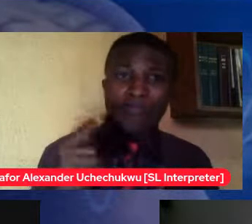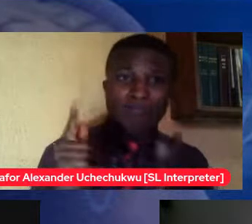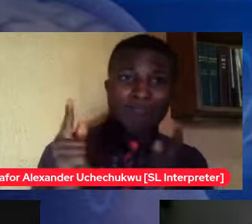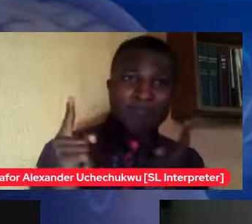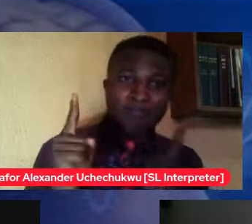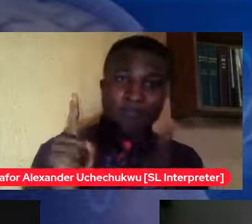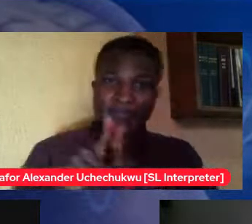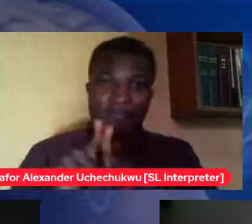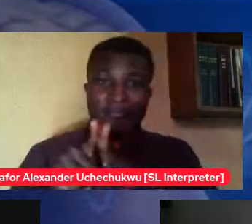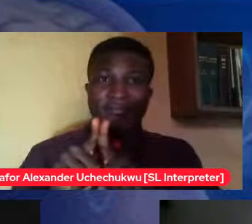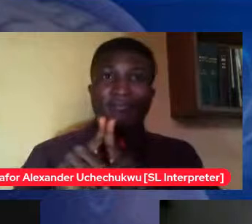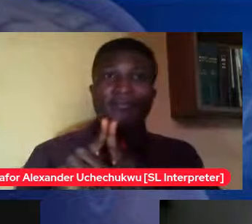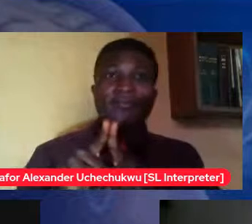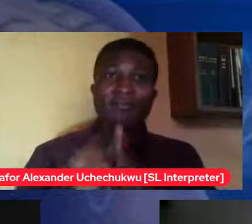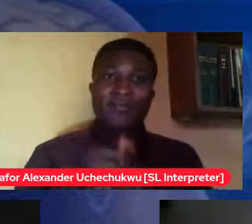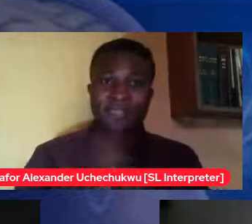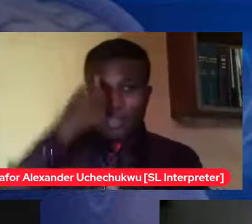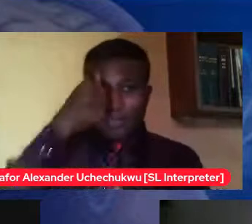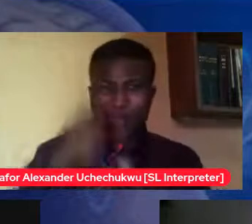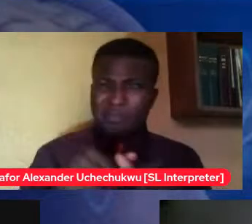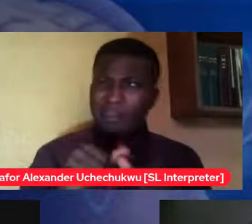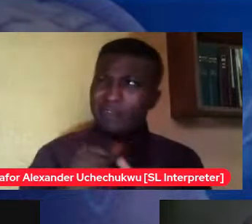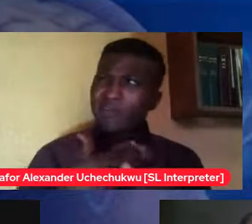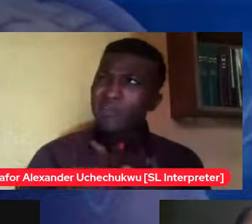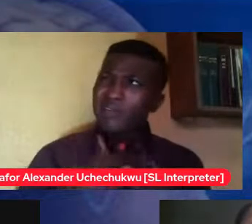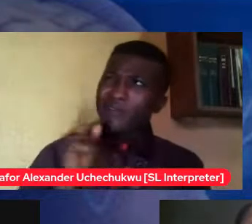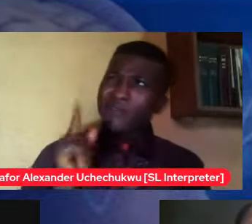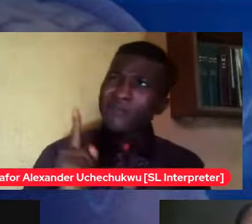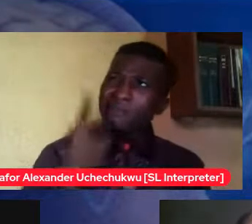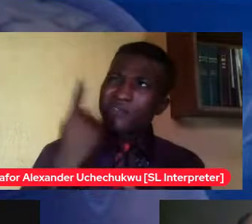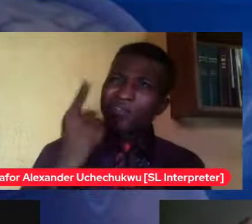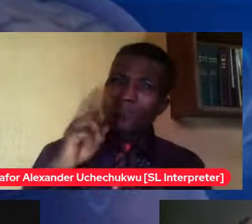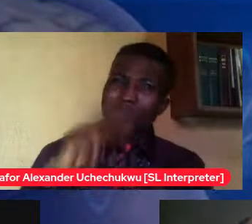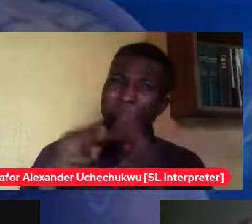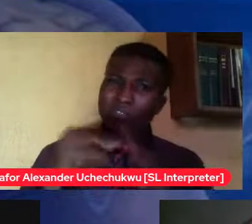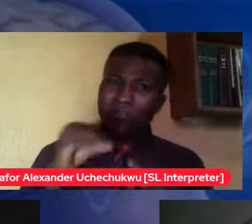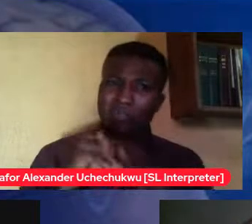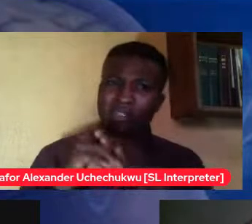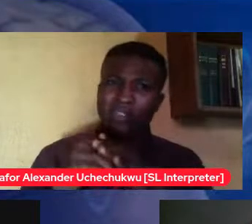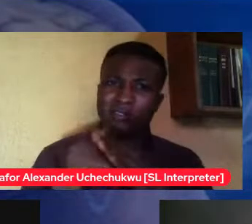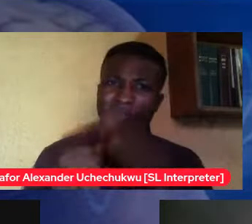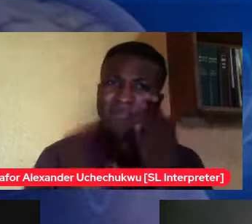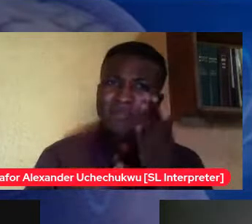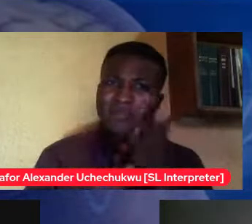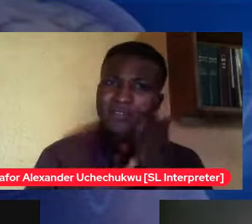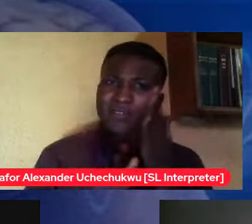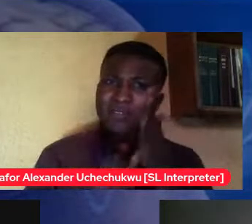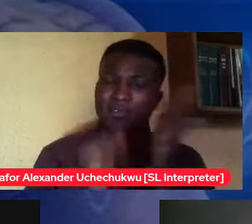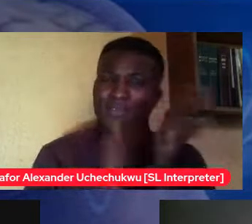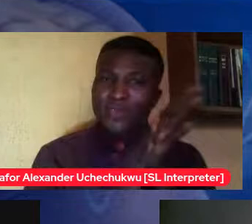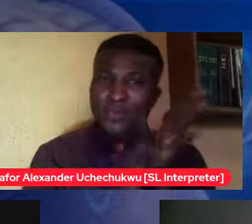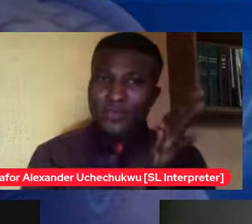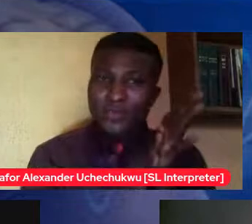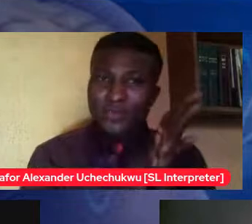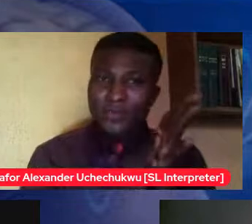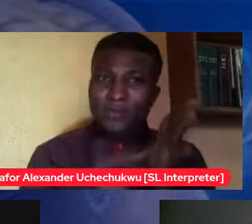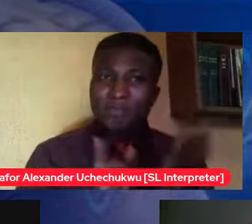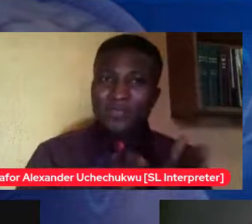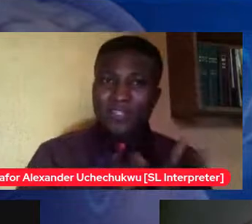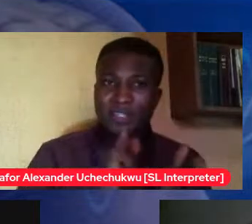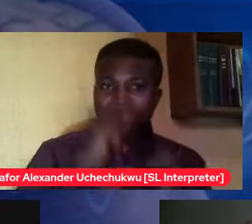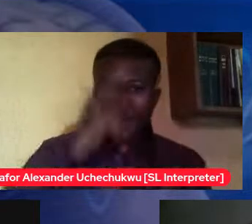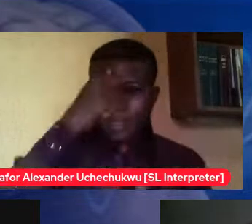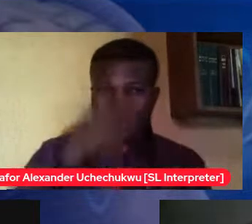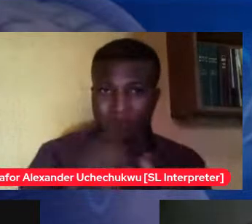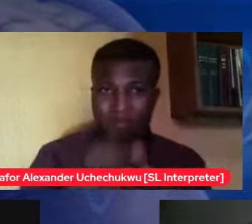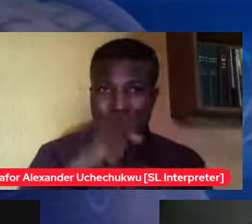relationship in secondary school i think i was maybe 14 15 at this time and i was dating this guy and i remember when that relationship was going to end i